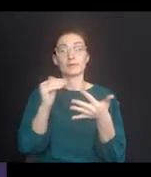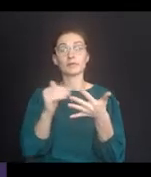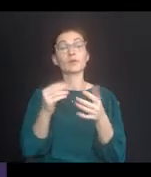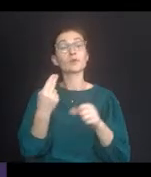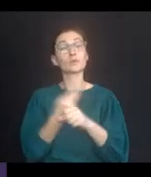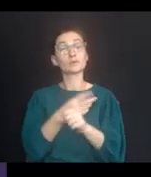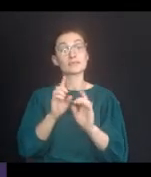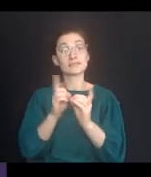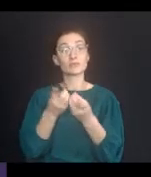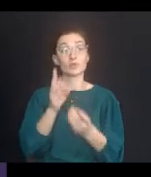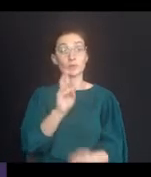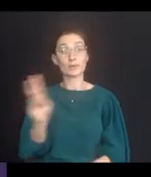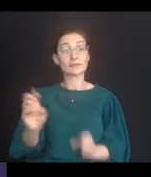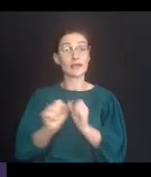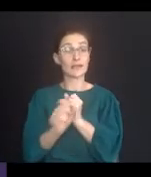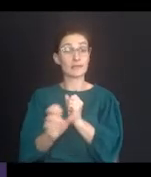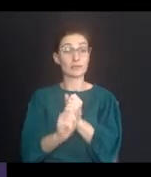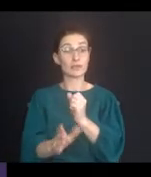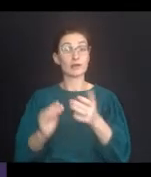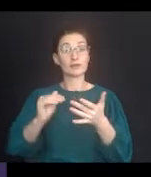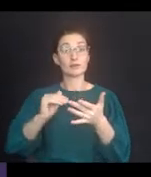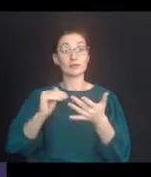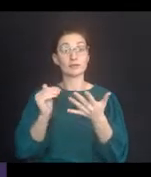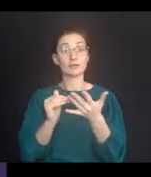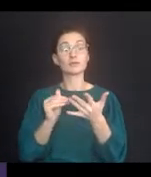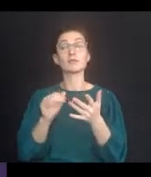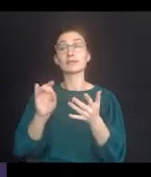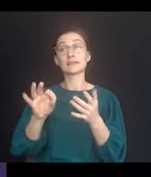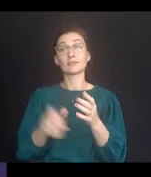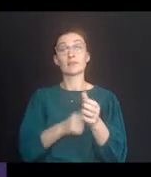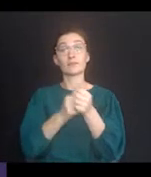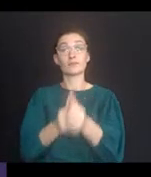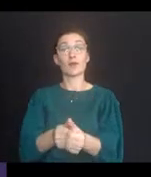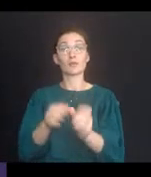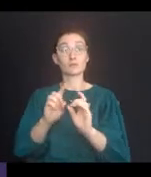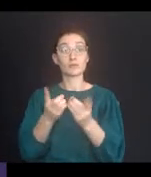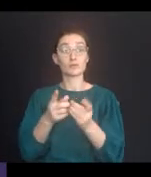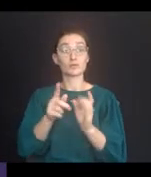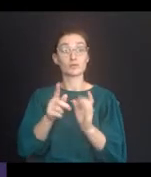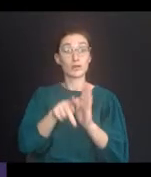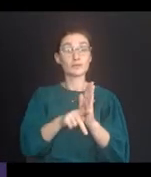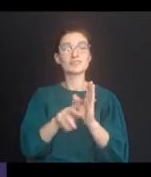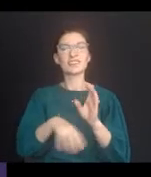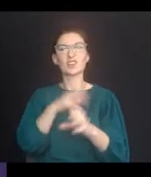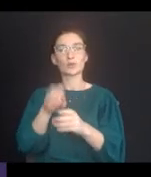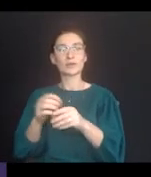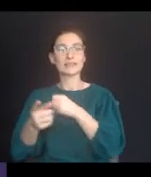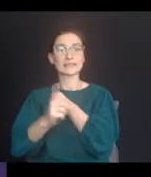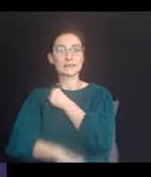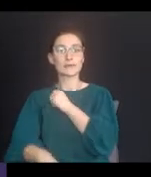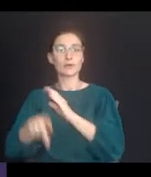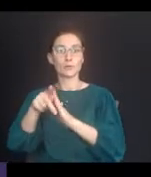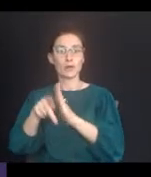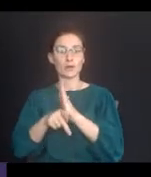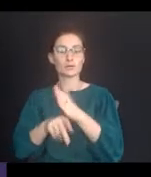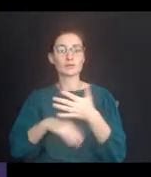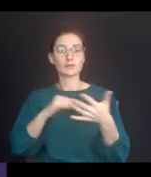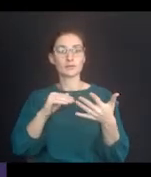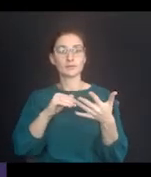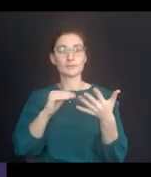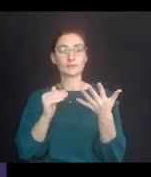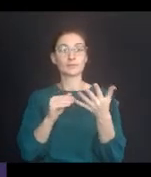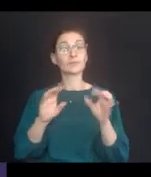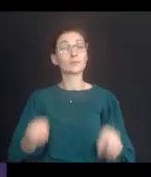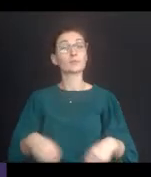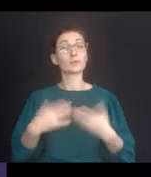the program uses the district's website to advertise, whether the program follows the district's policies including its